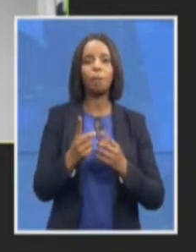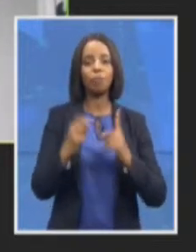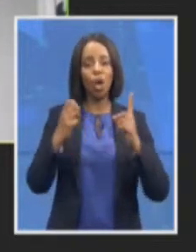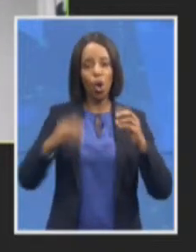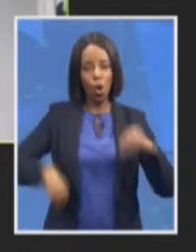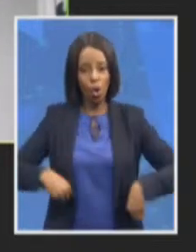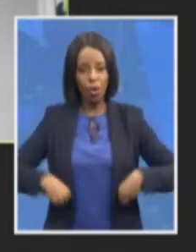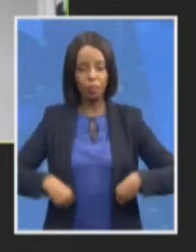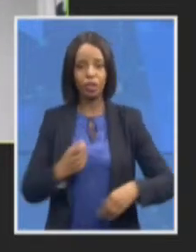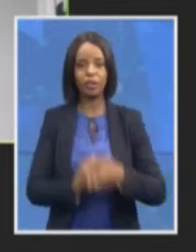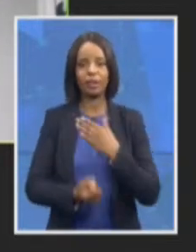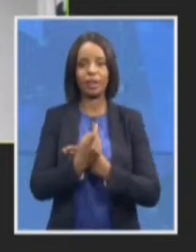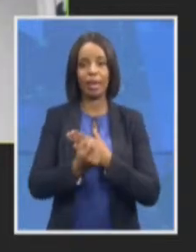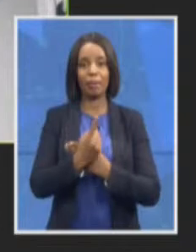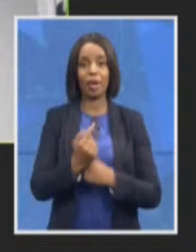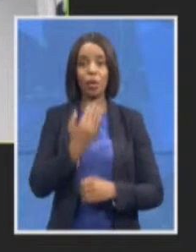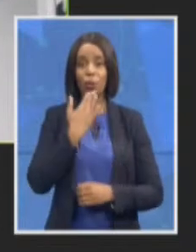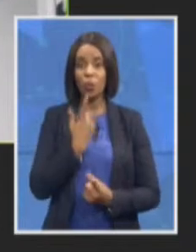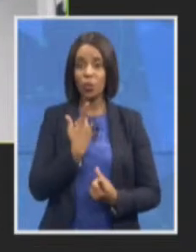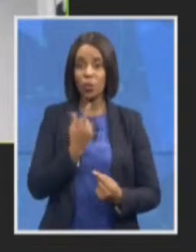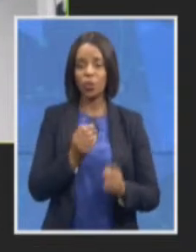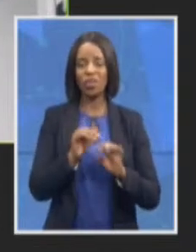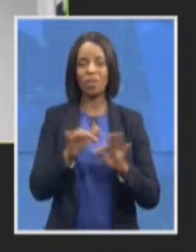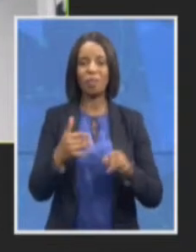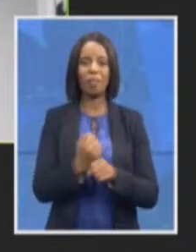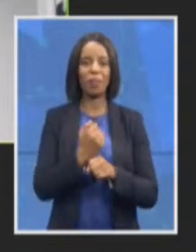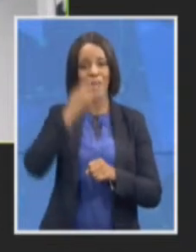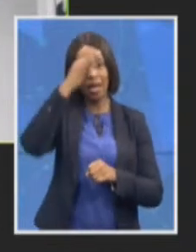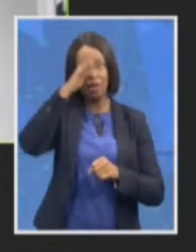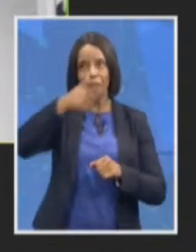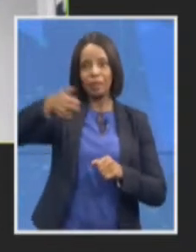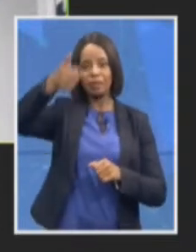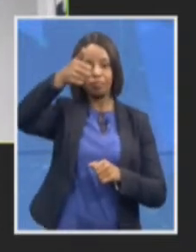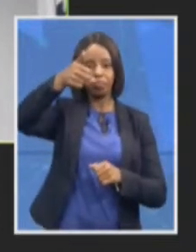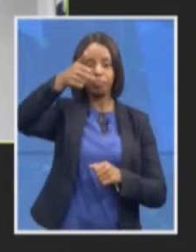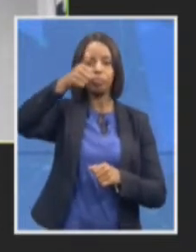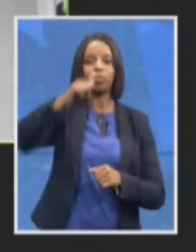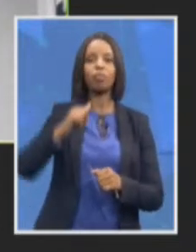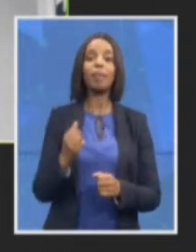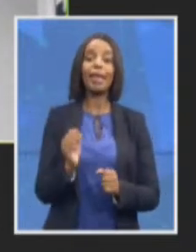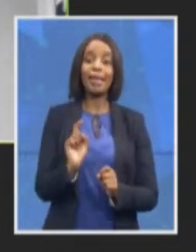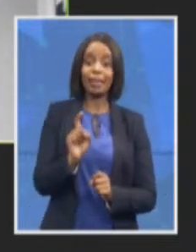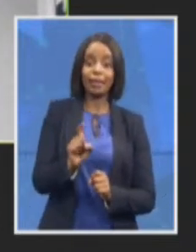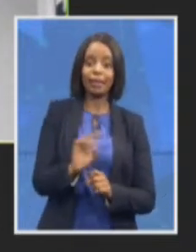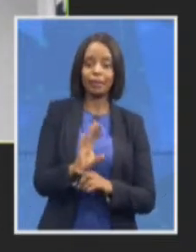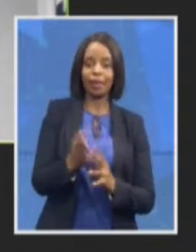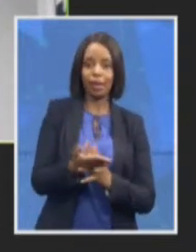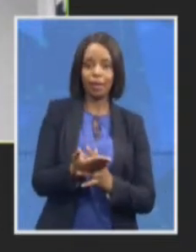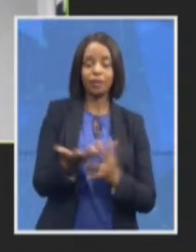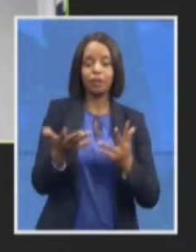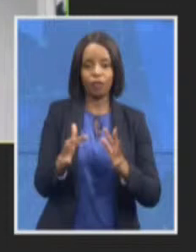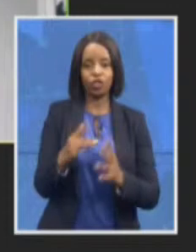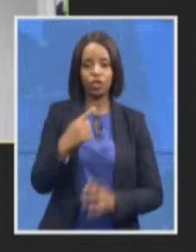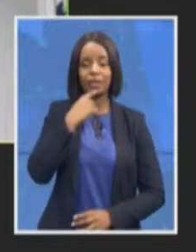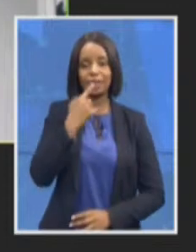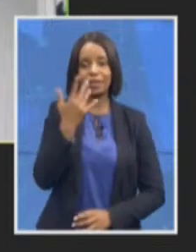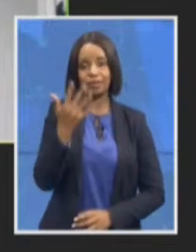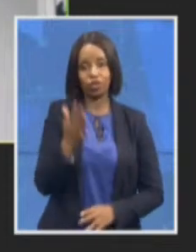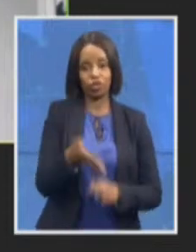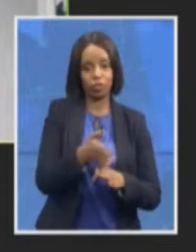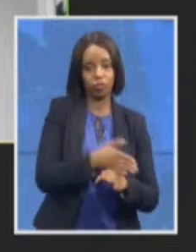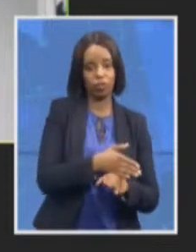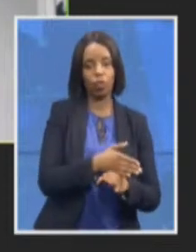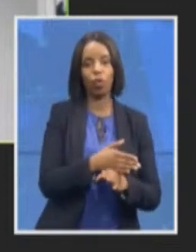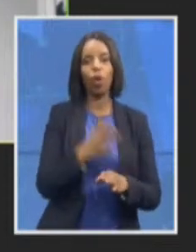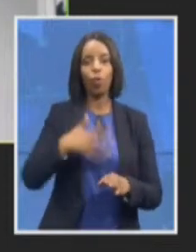space the head of the DPCI general has said publicly even that they are really struggling